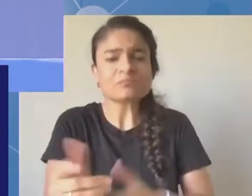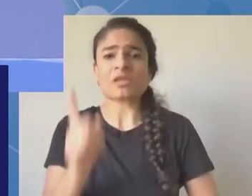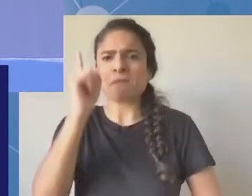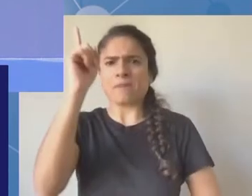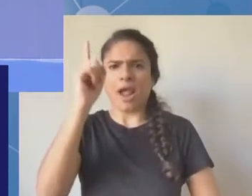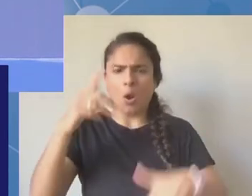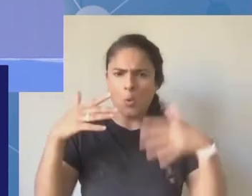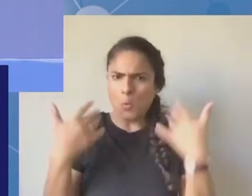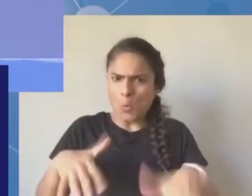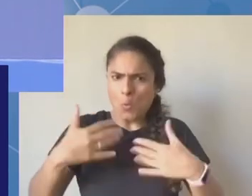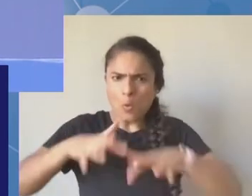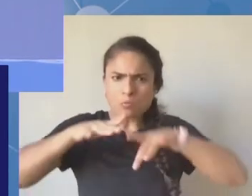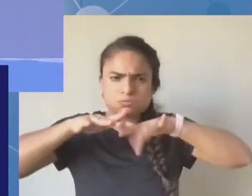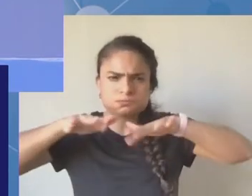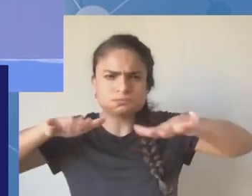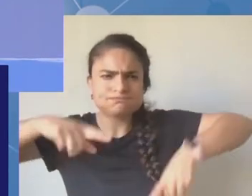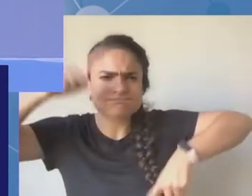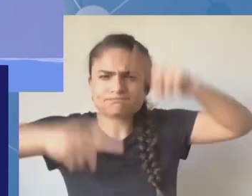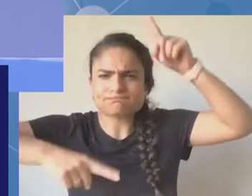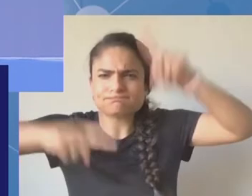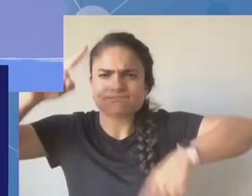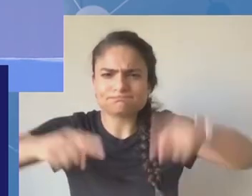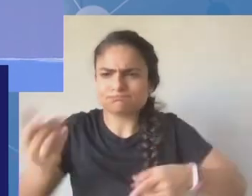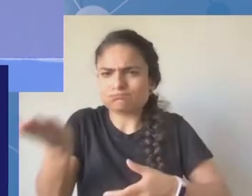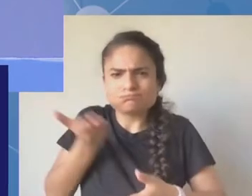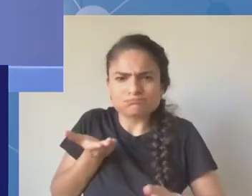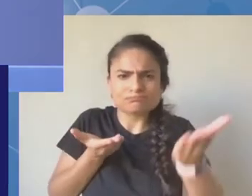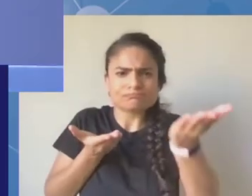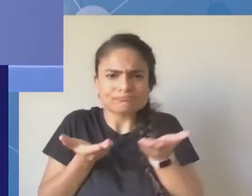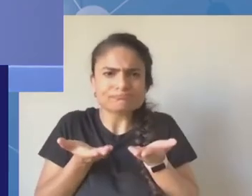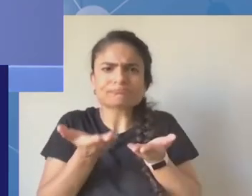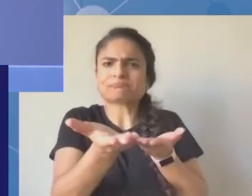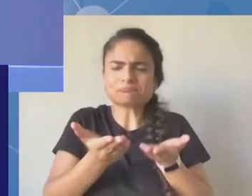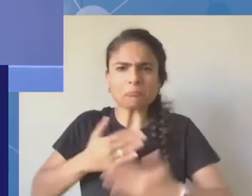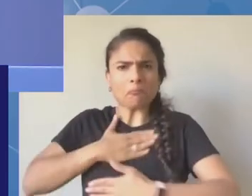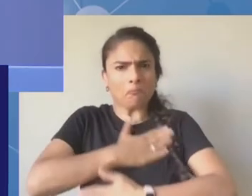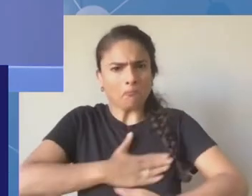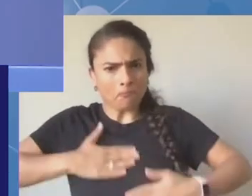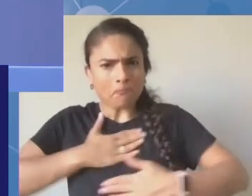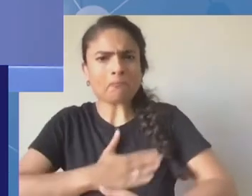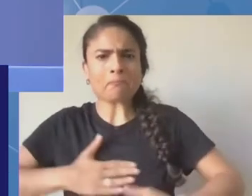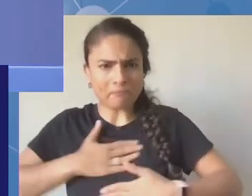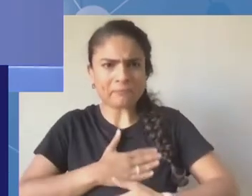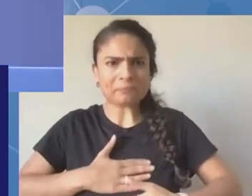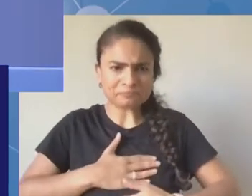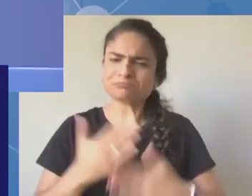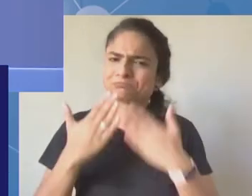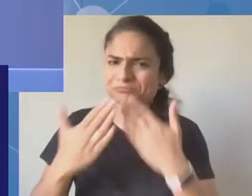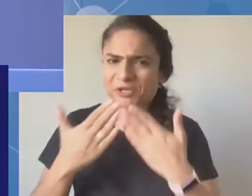Secretary General. And then we have online, we have our 2022 MAG chair,